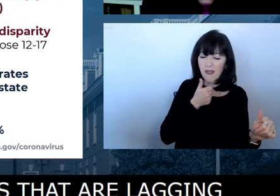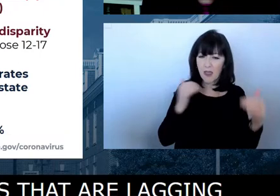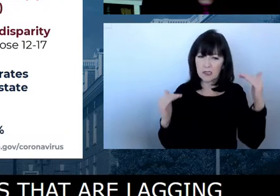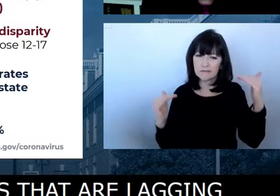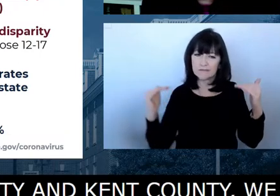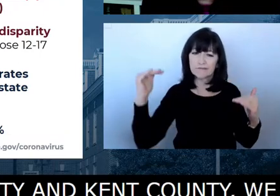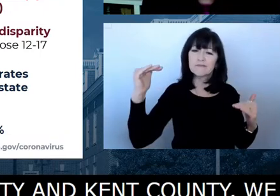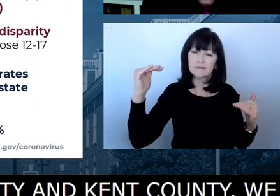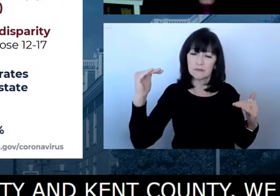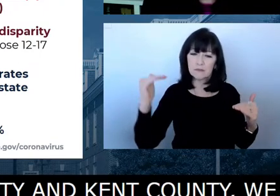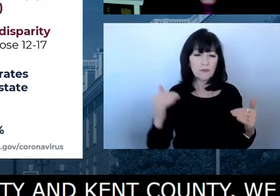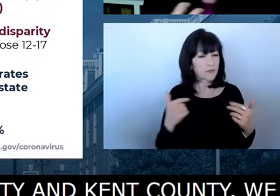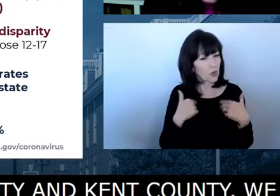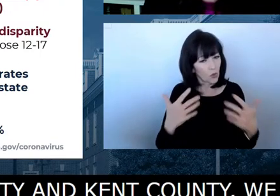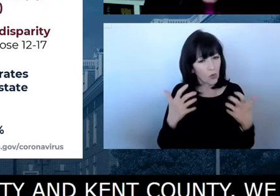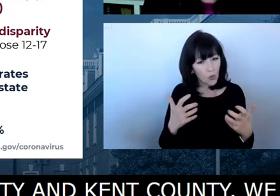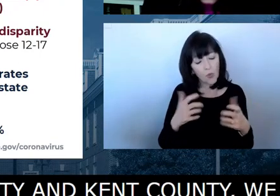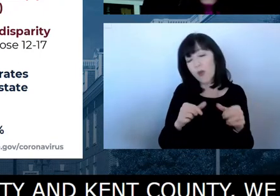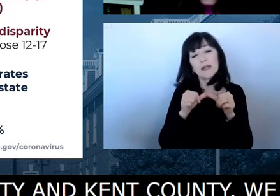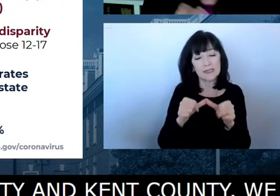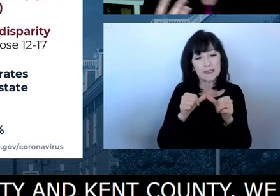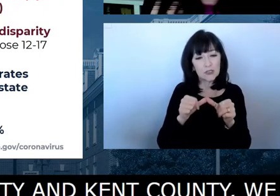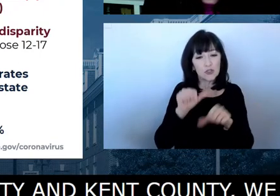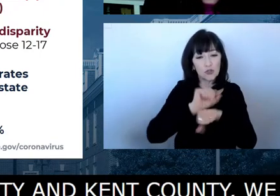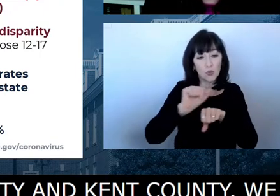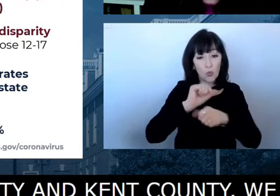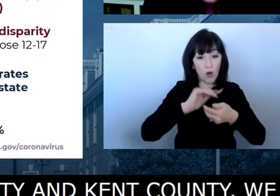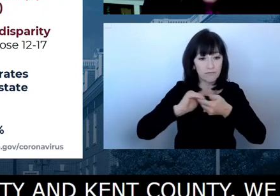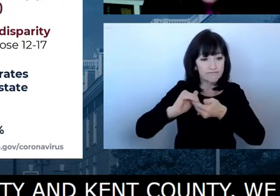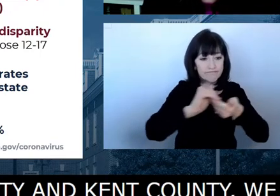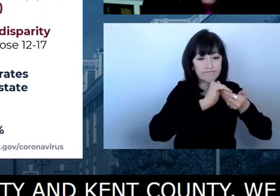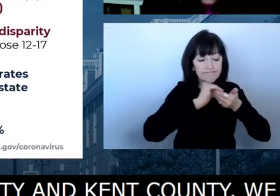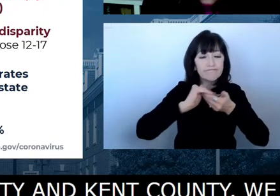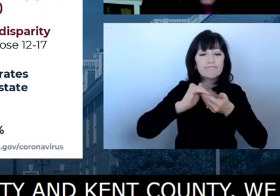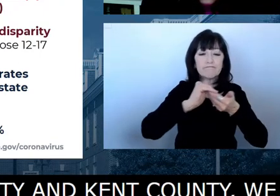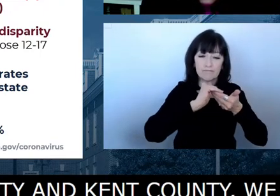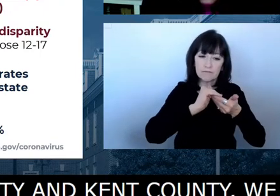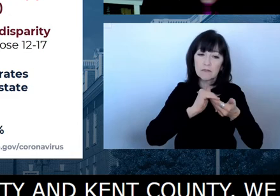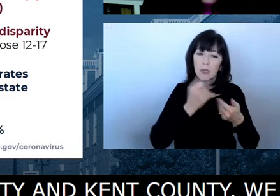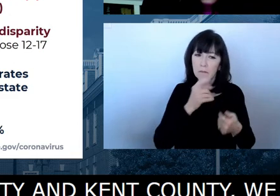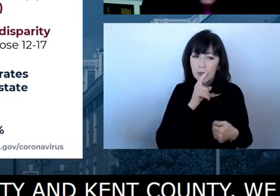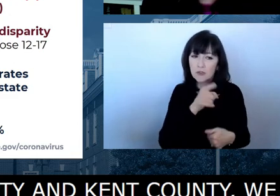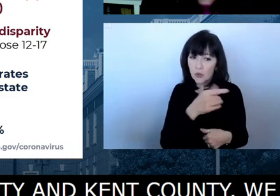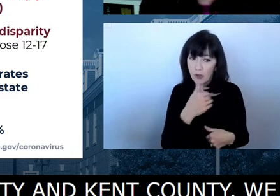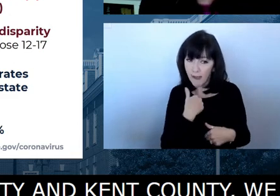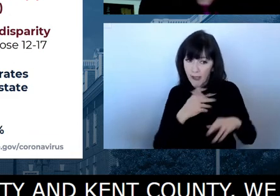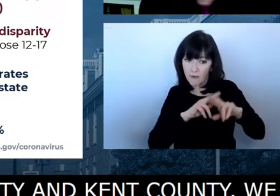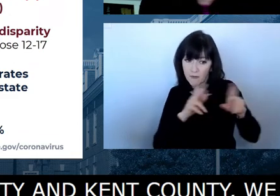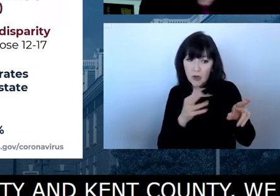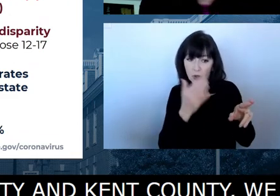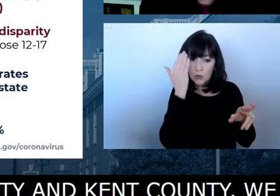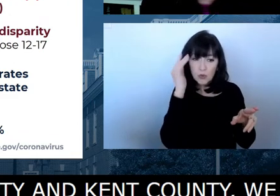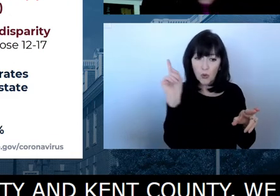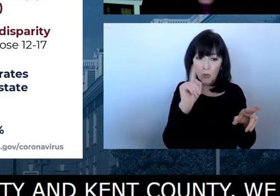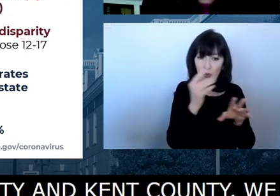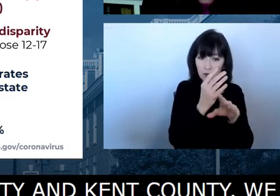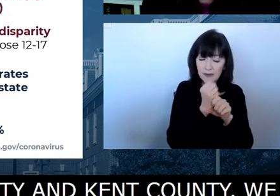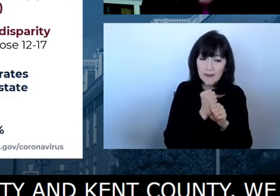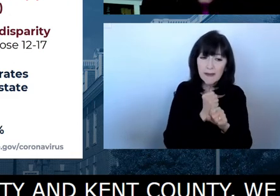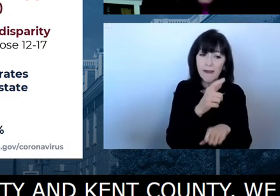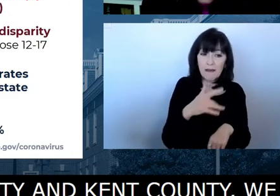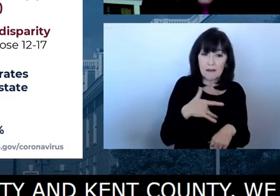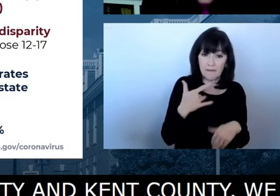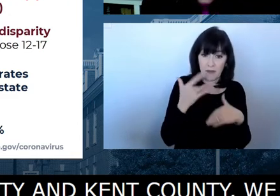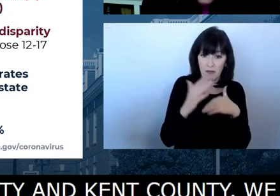work with community partners, continue to help people not only have access to the vaccine, but feel comfortable with their children